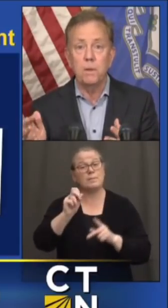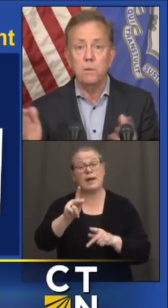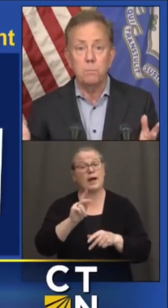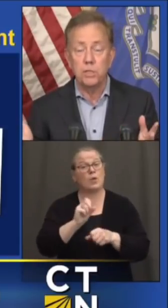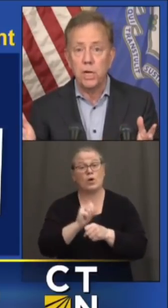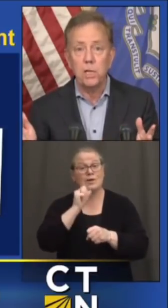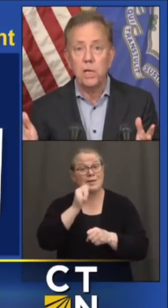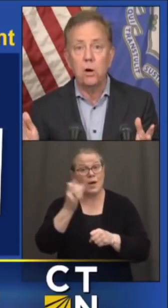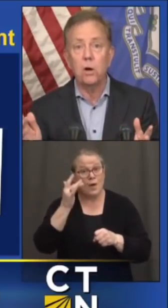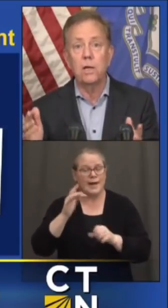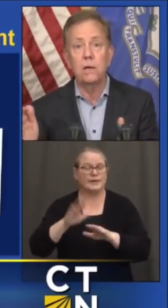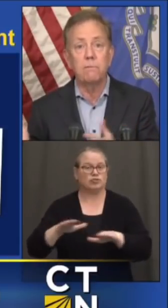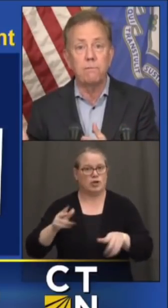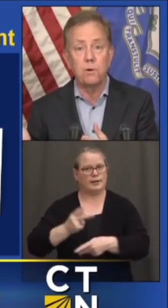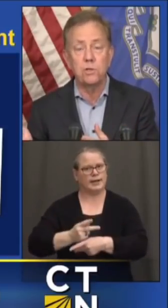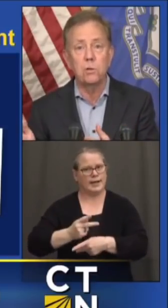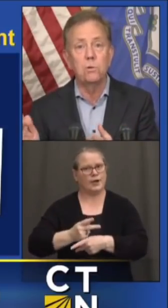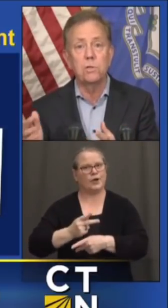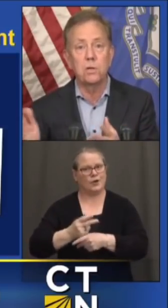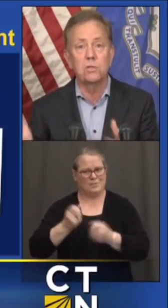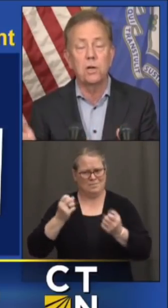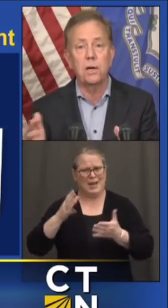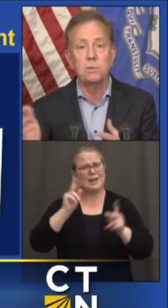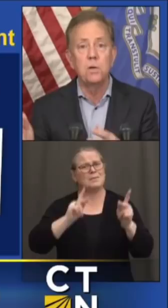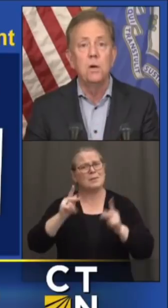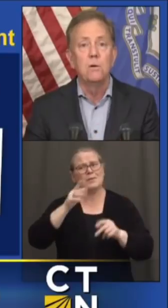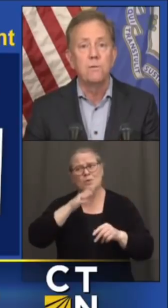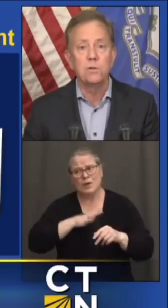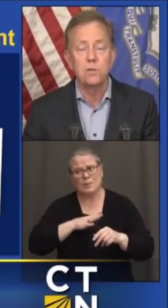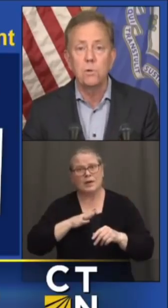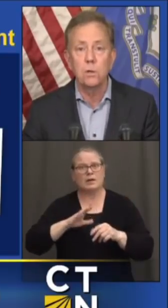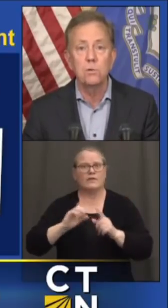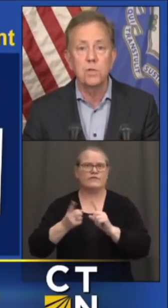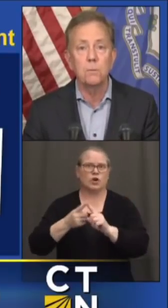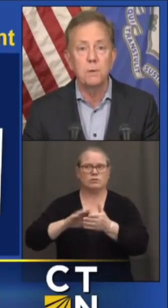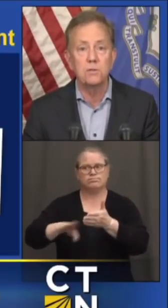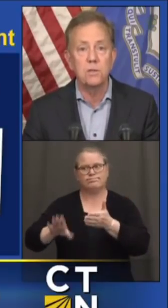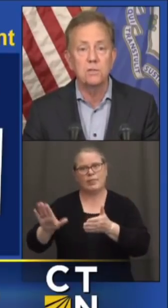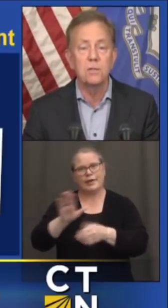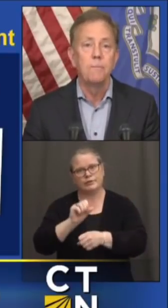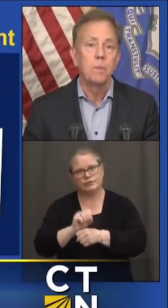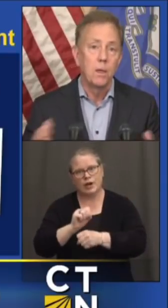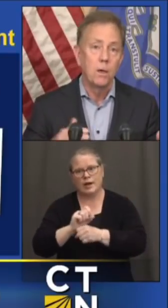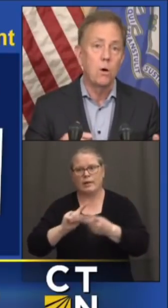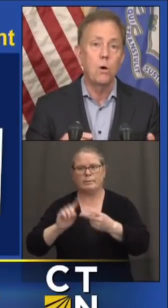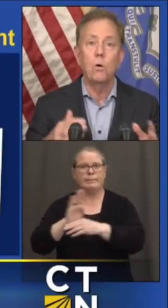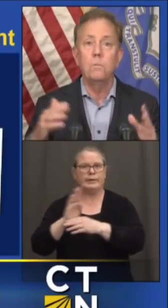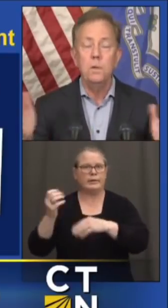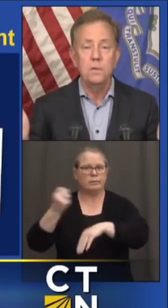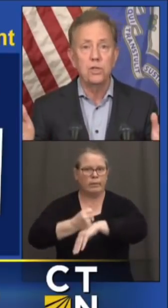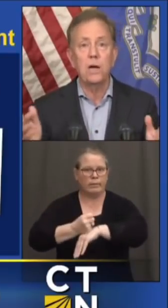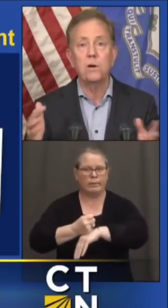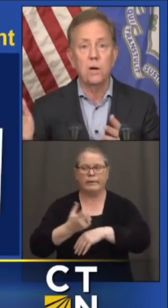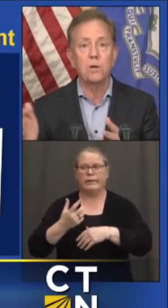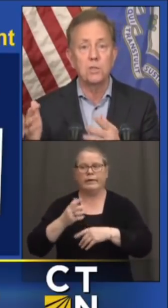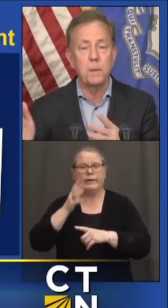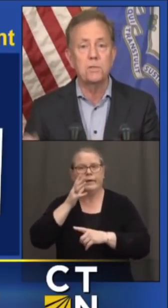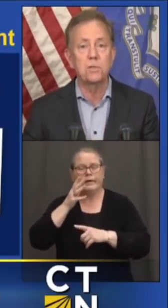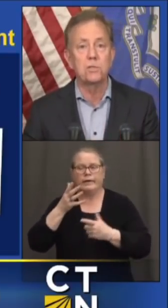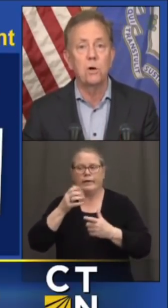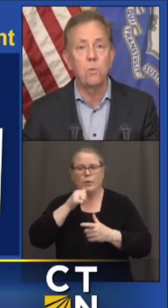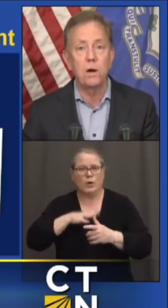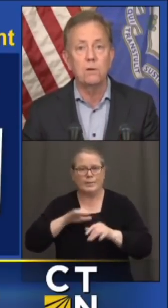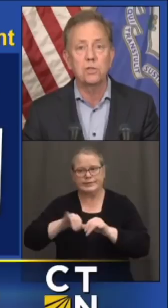especially women, particularly hard hit, first to lose their jobs, first to lose their business, home, childcare